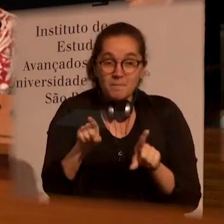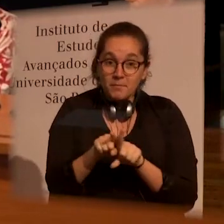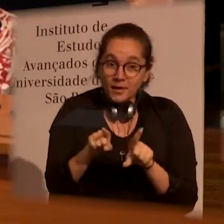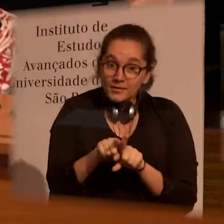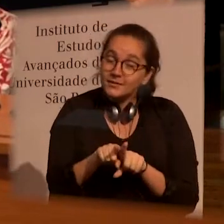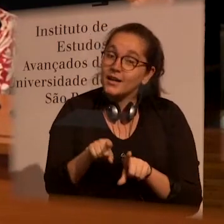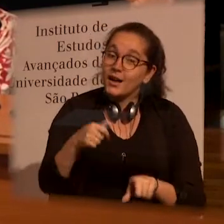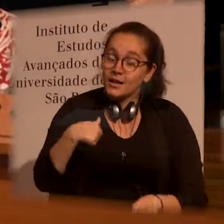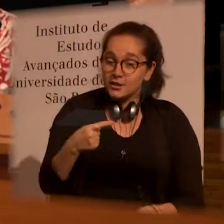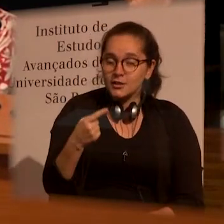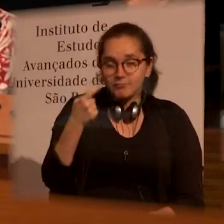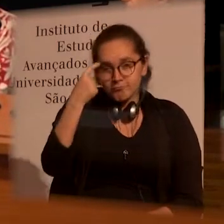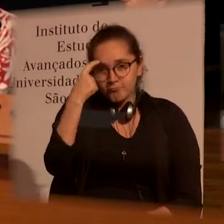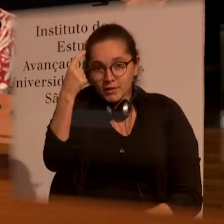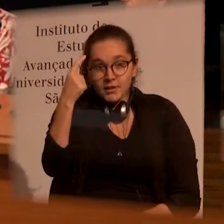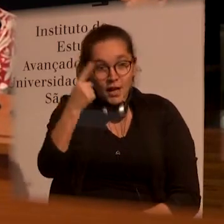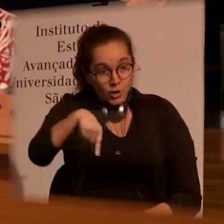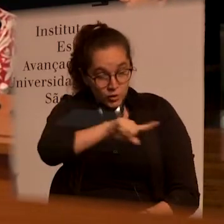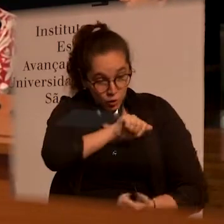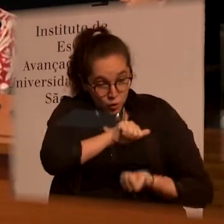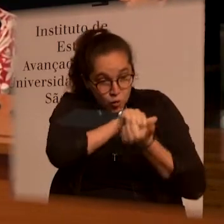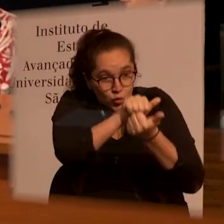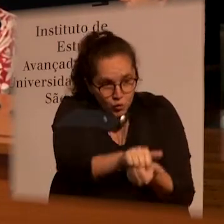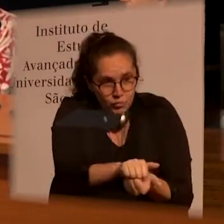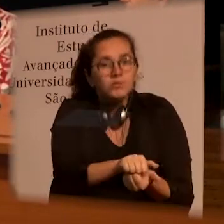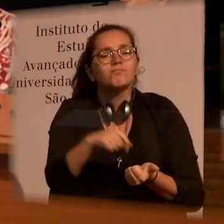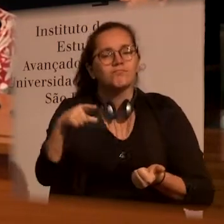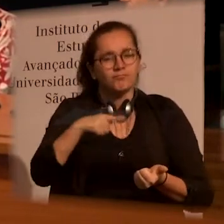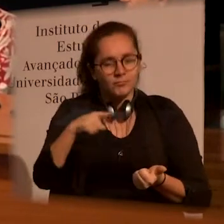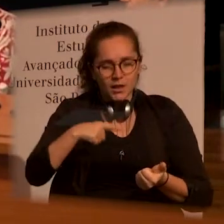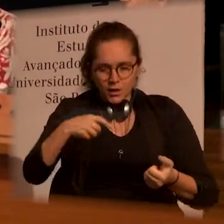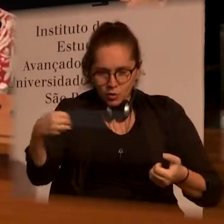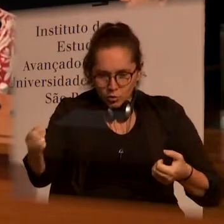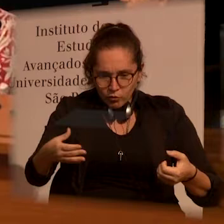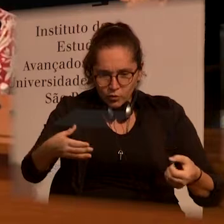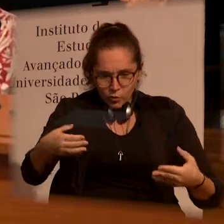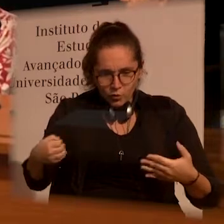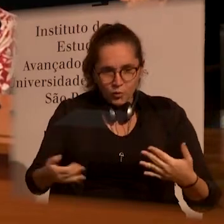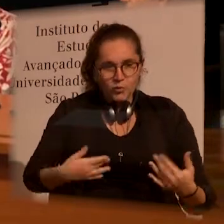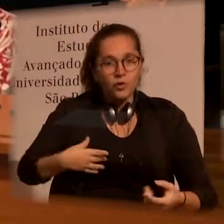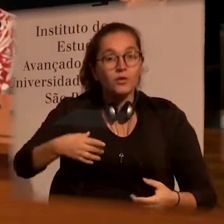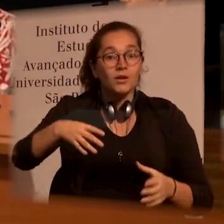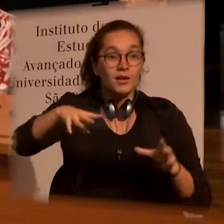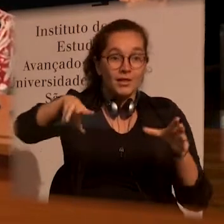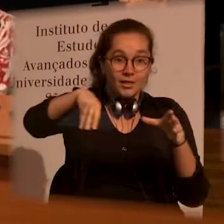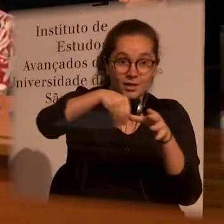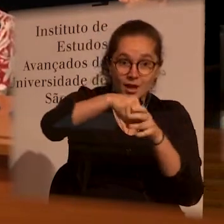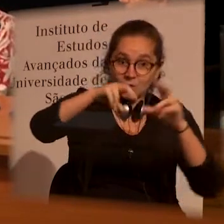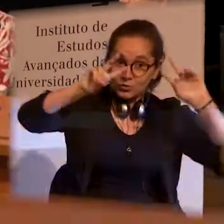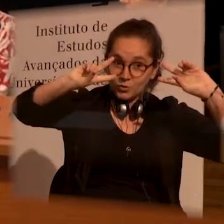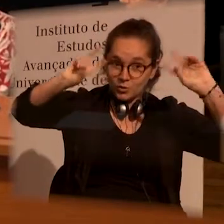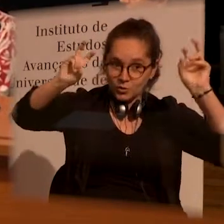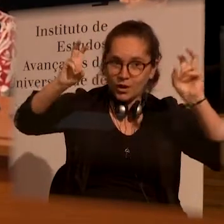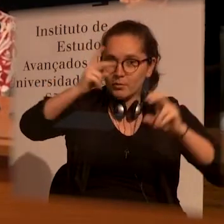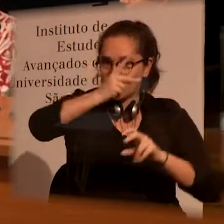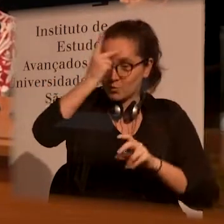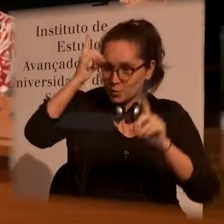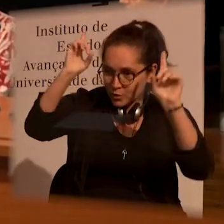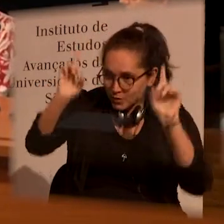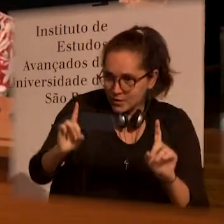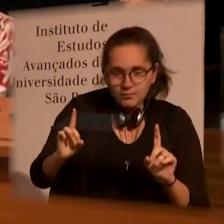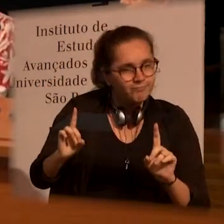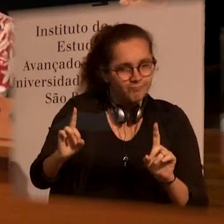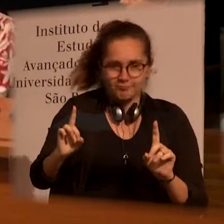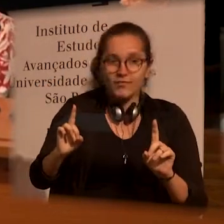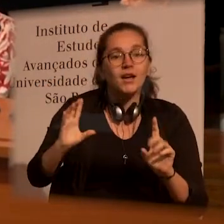opportunity. And I'm also sure that together we're going to build a new way for this theme. And this is not a